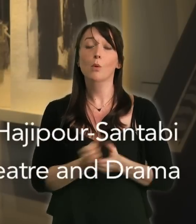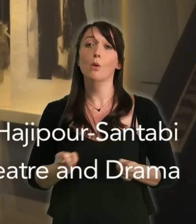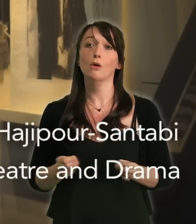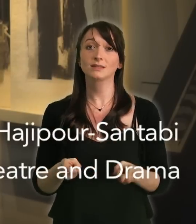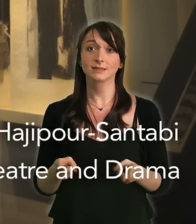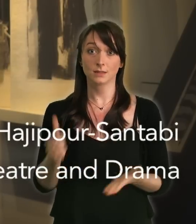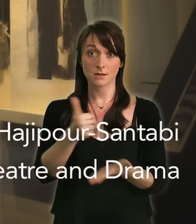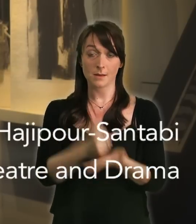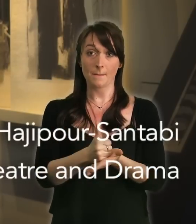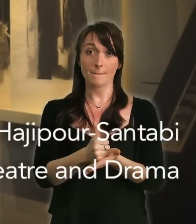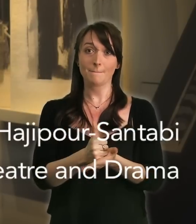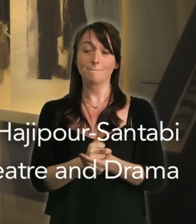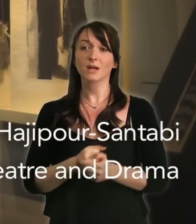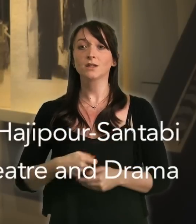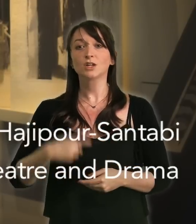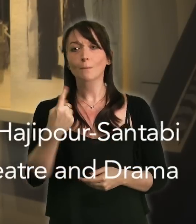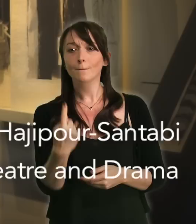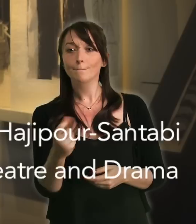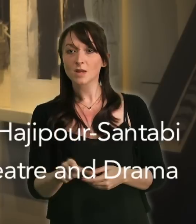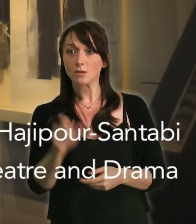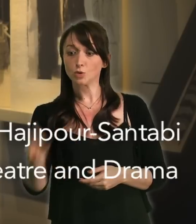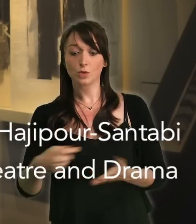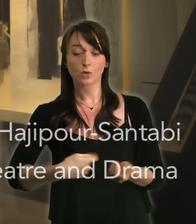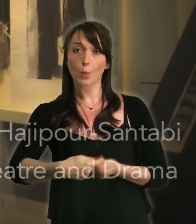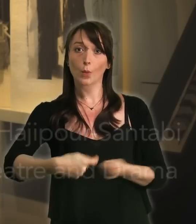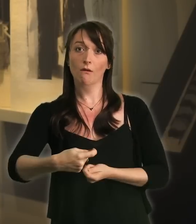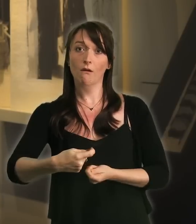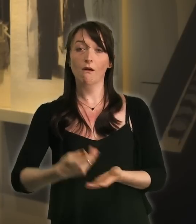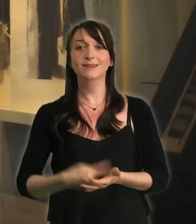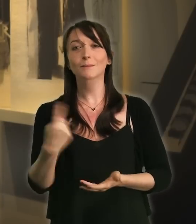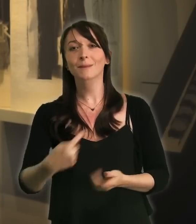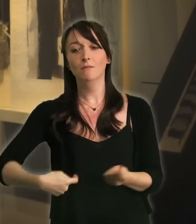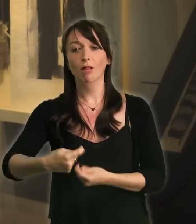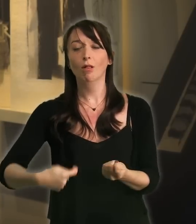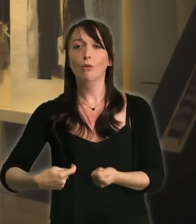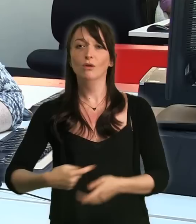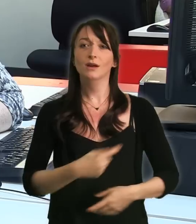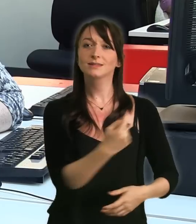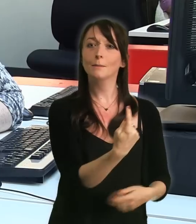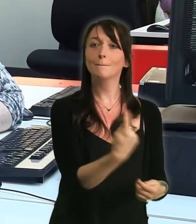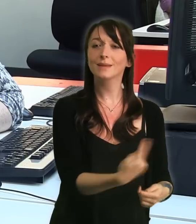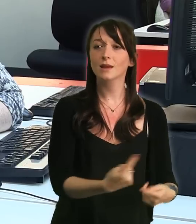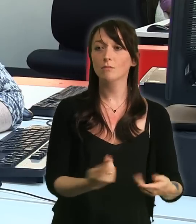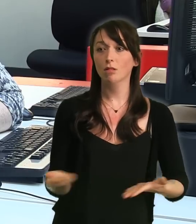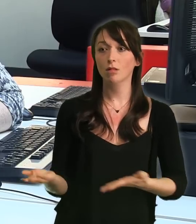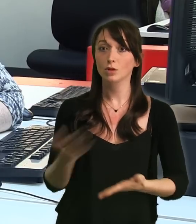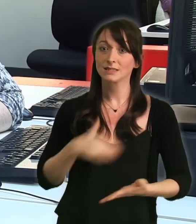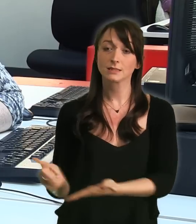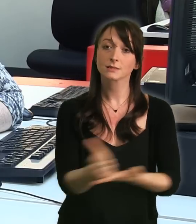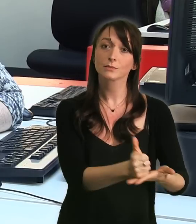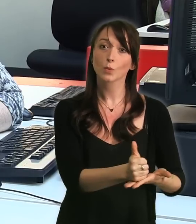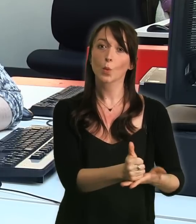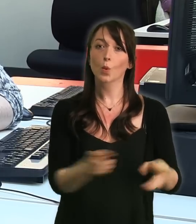set up a support system that's run by the students that's run by people of the same